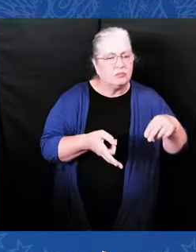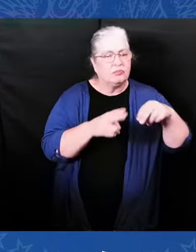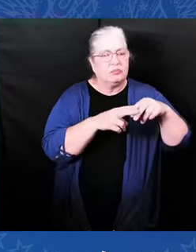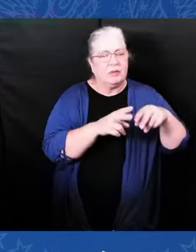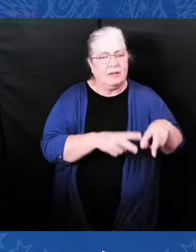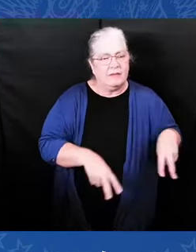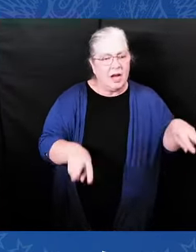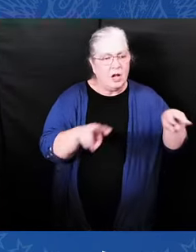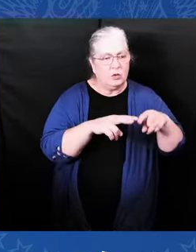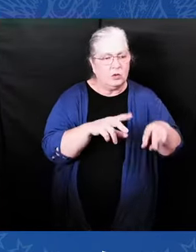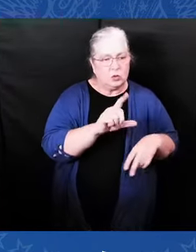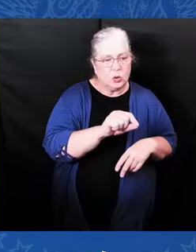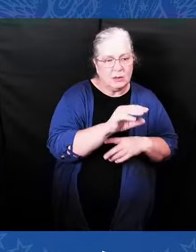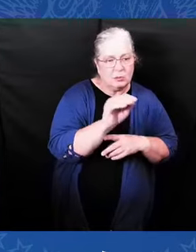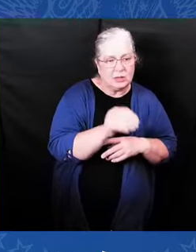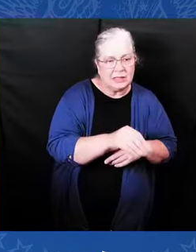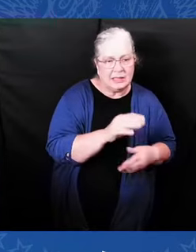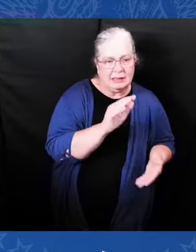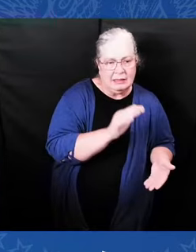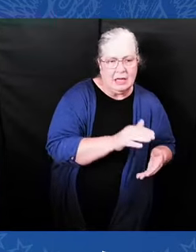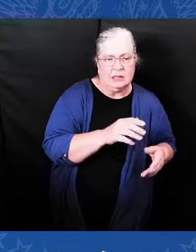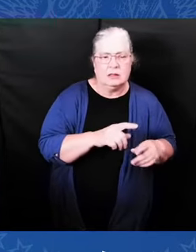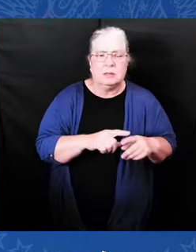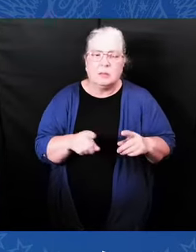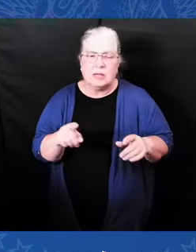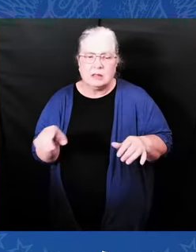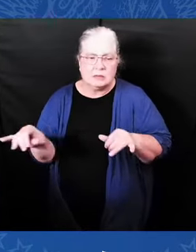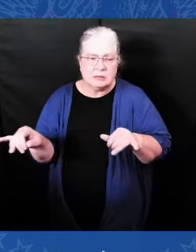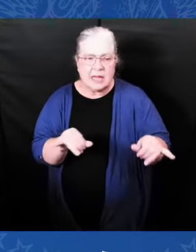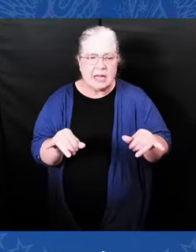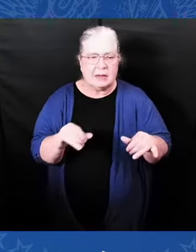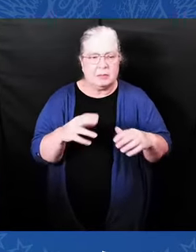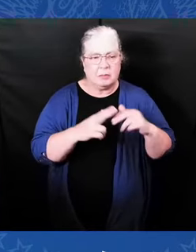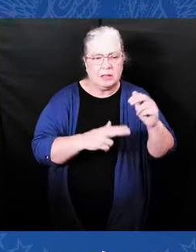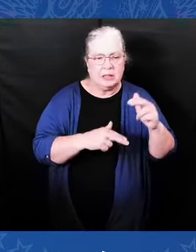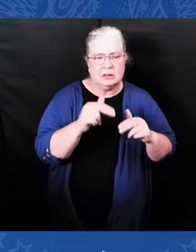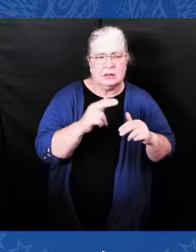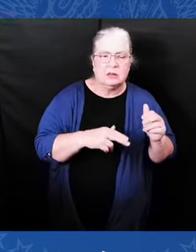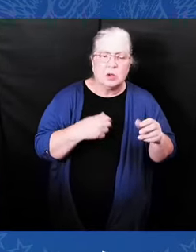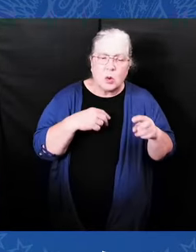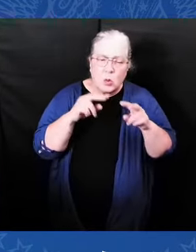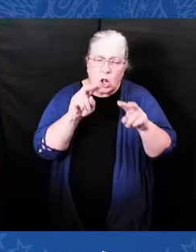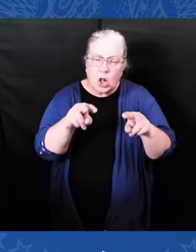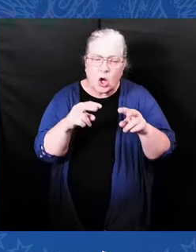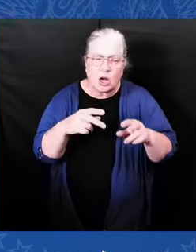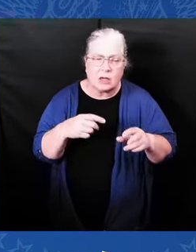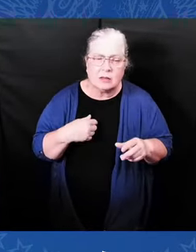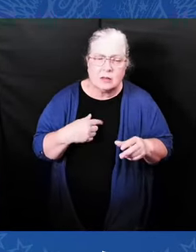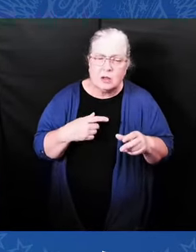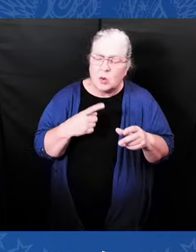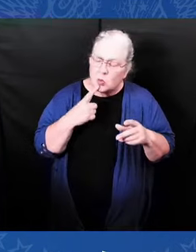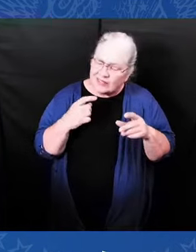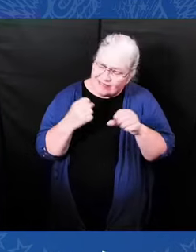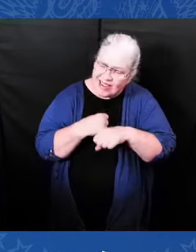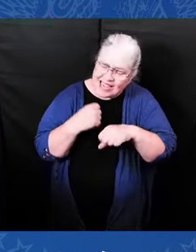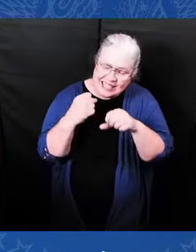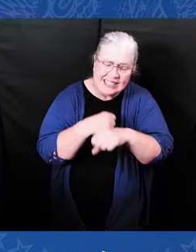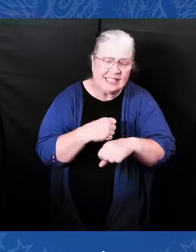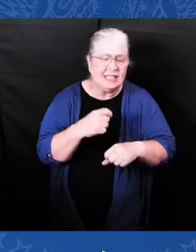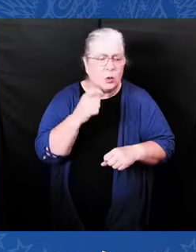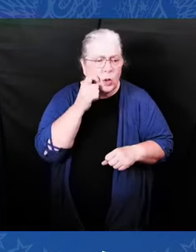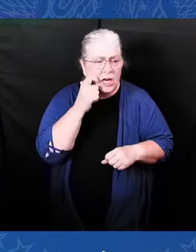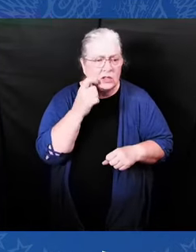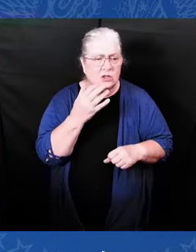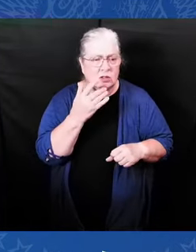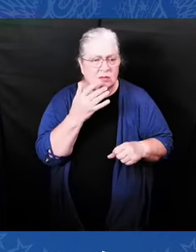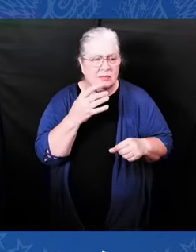the rule that says if a community gets federal housing aid, it's not enough just to say it won't discriminate. It has to be meaningful